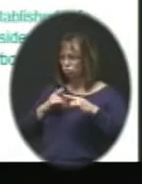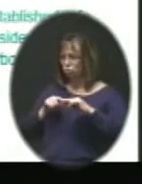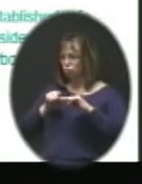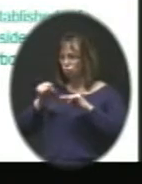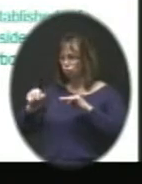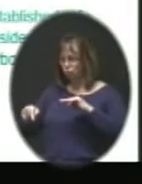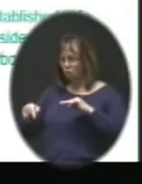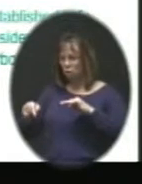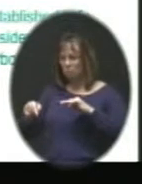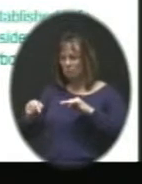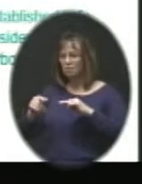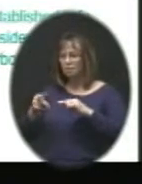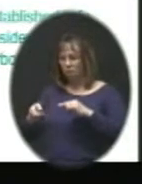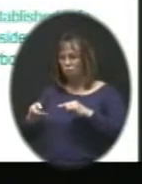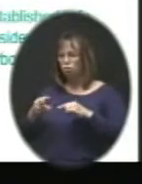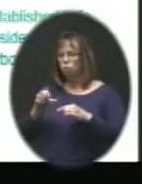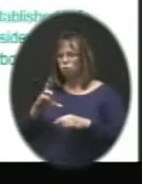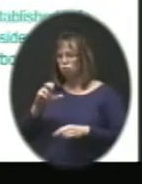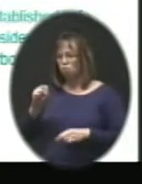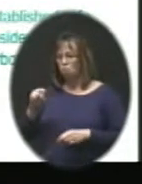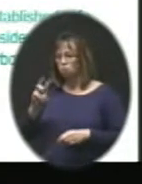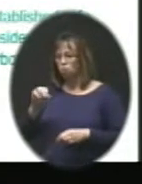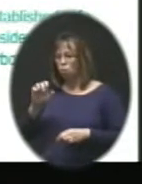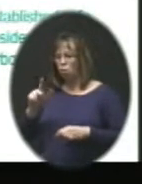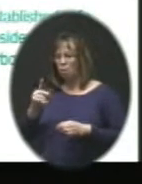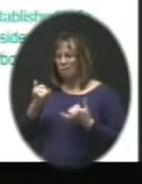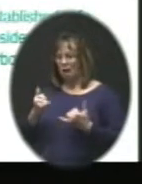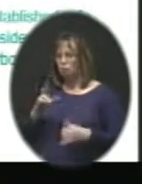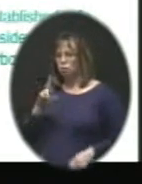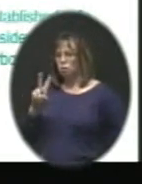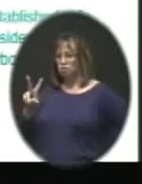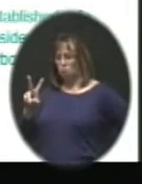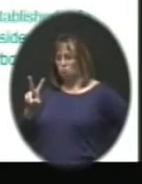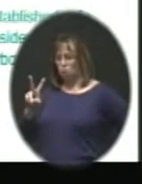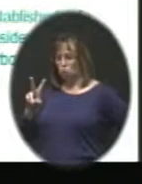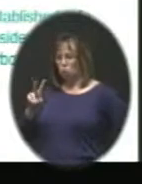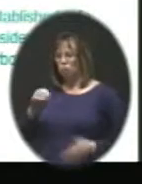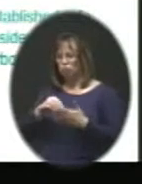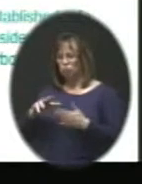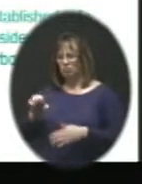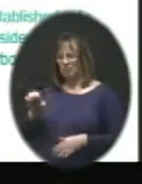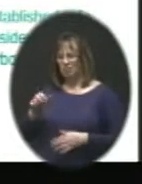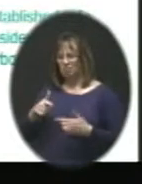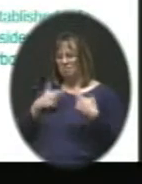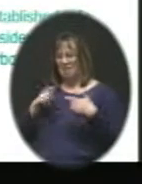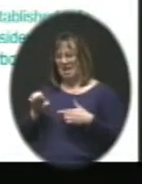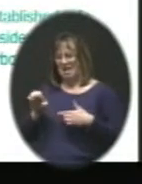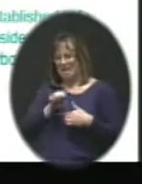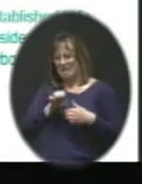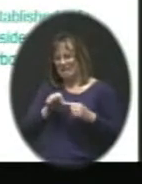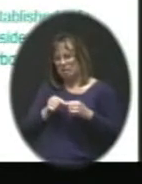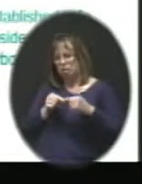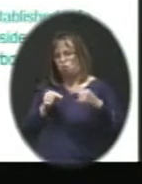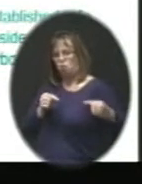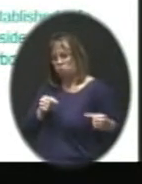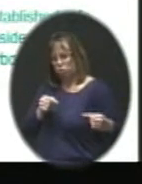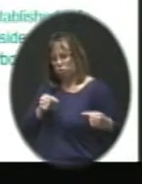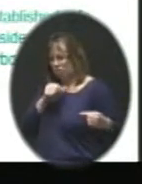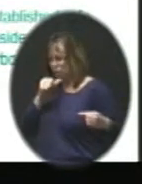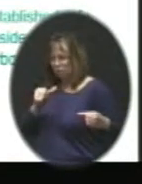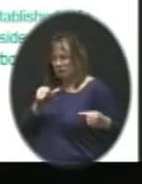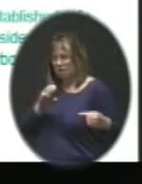signals are in there and there's a crosswalk now. Ridgeview. Students that live east of Ridgeview, right across from the street, there's actually not